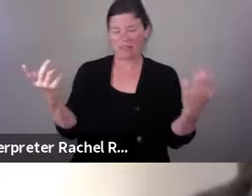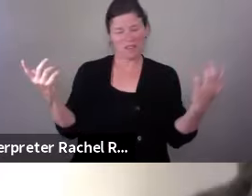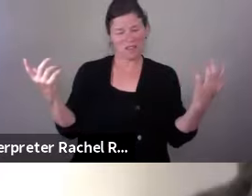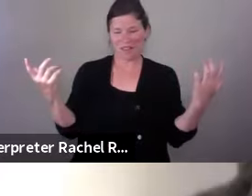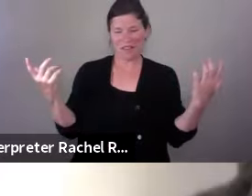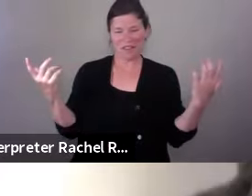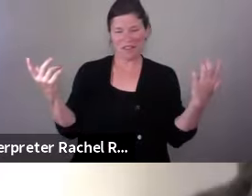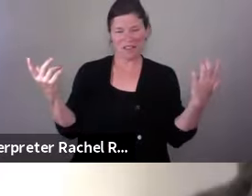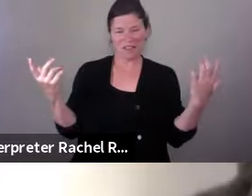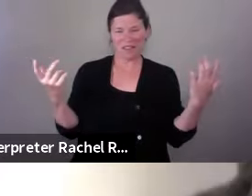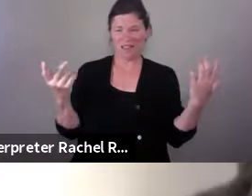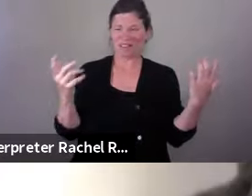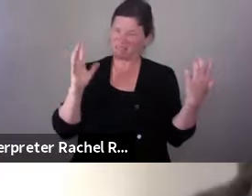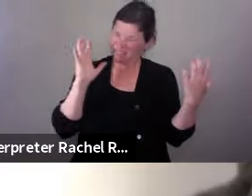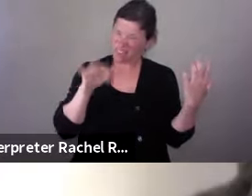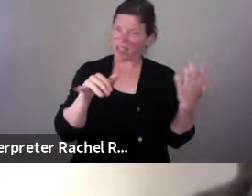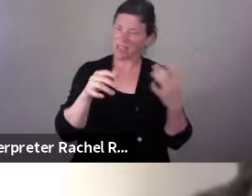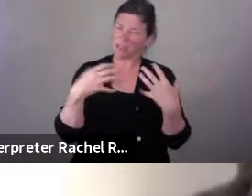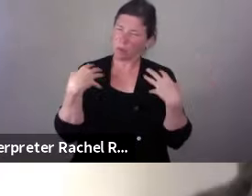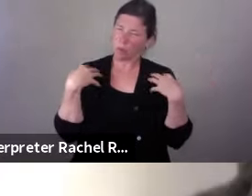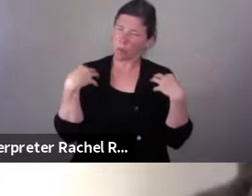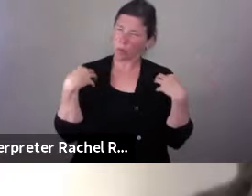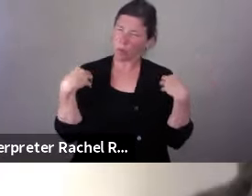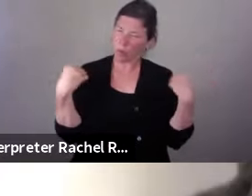pinnacle so far in my life.